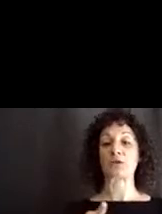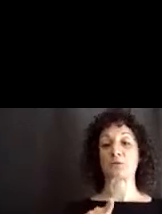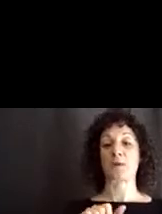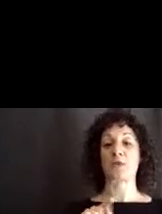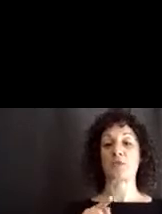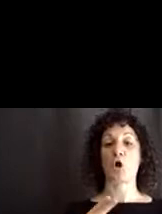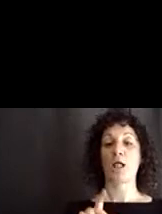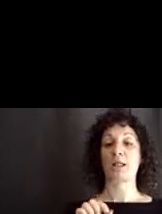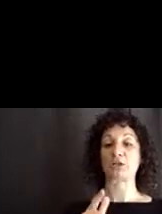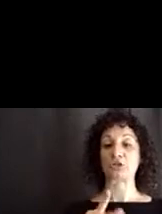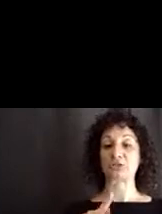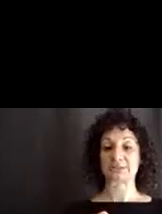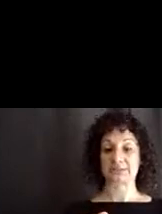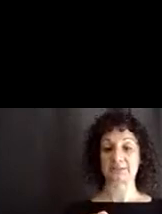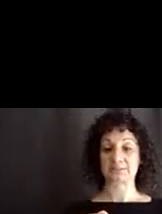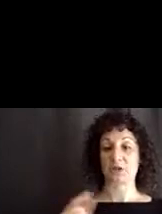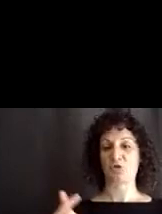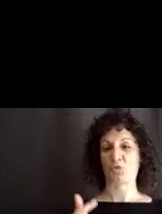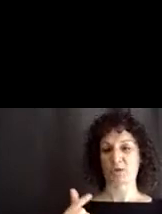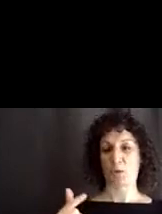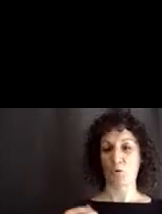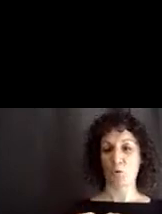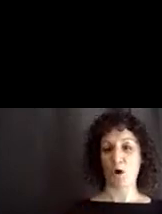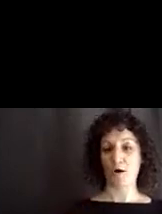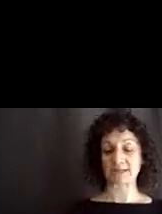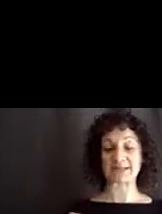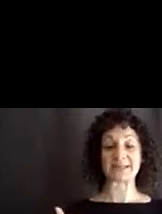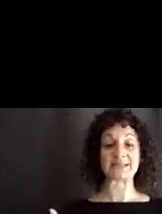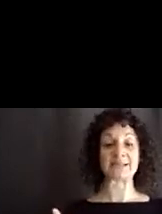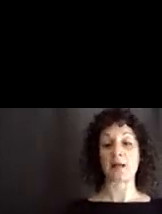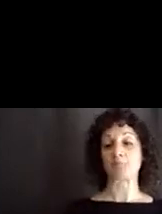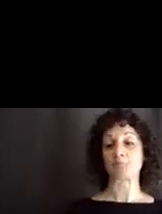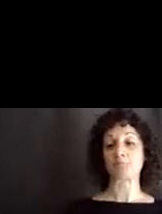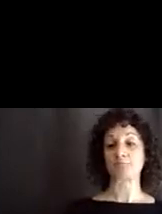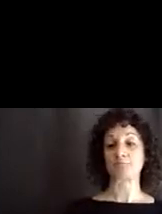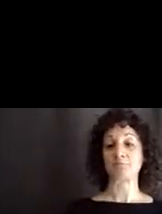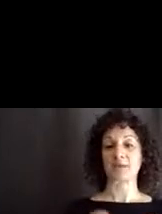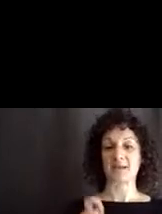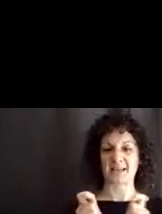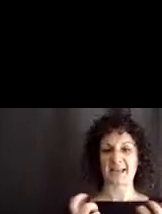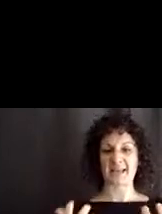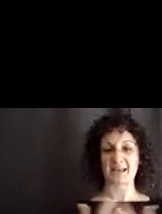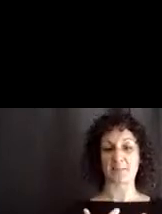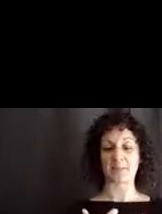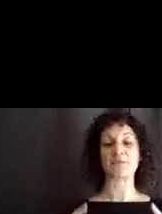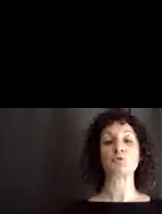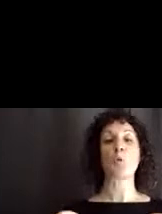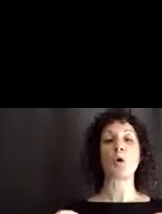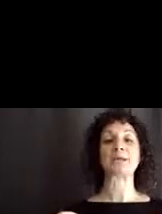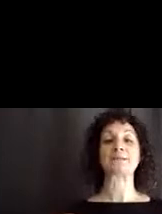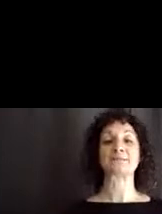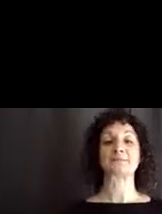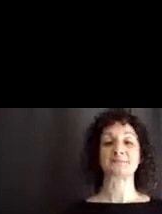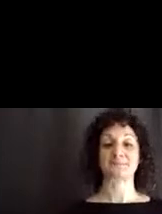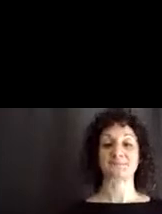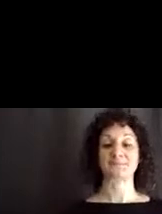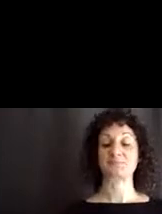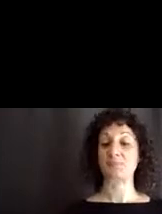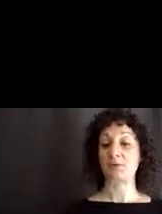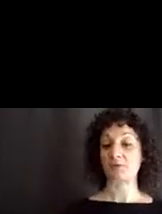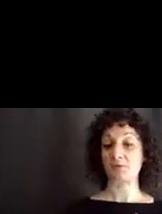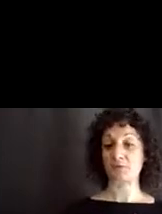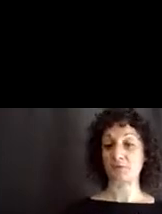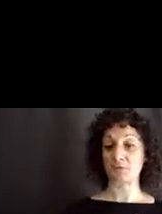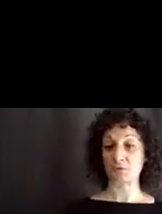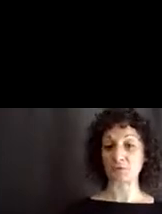the Greensboro office, and today we will be talking about adopted toys. So, the first thing that I want to focus on